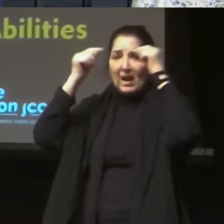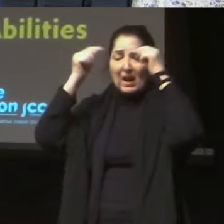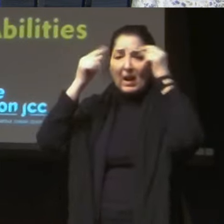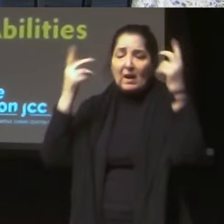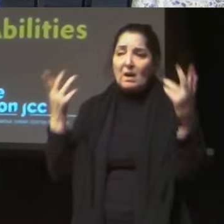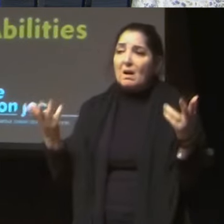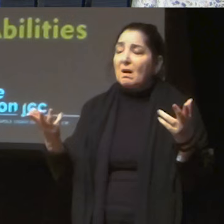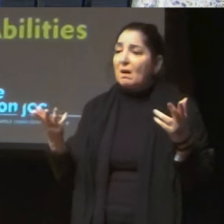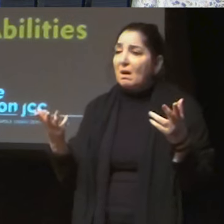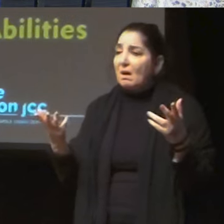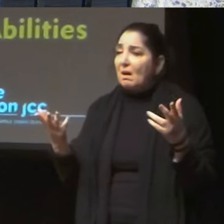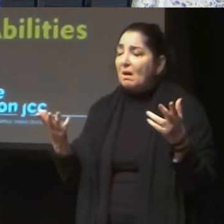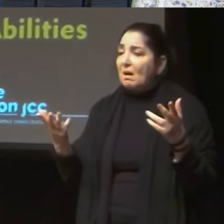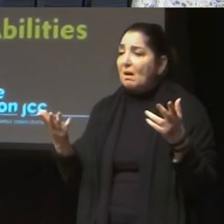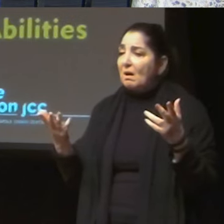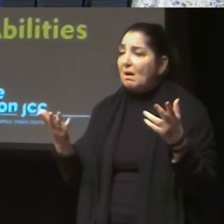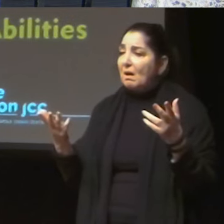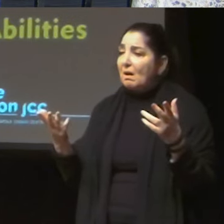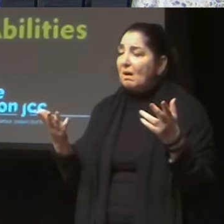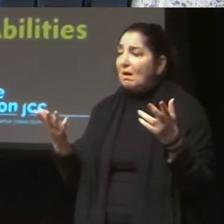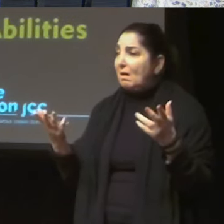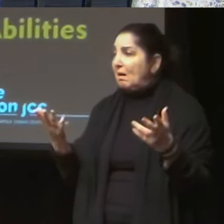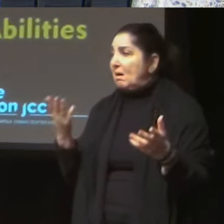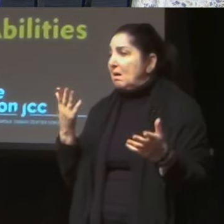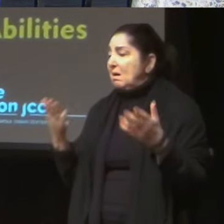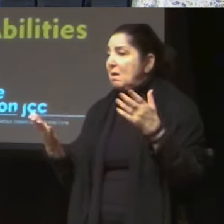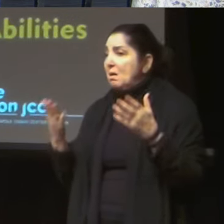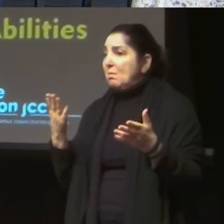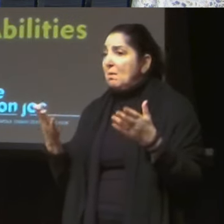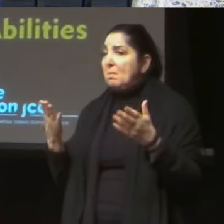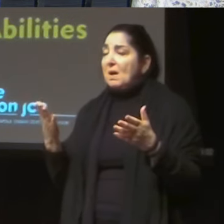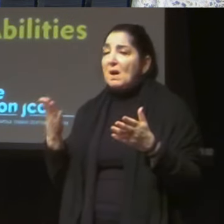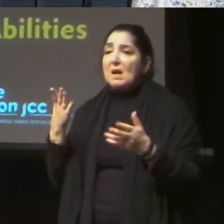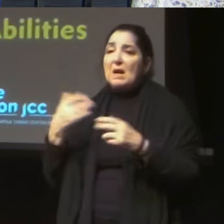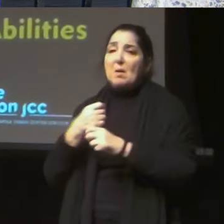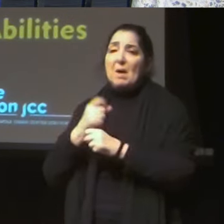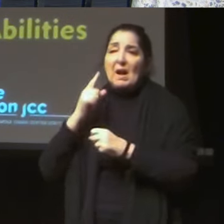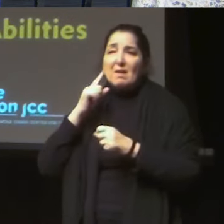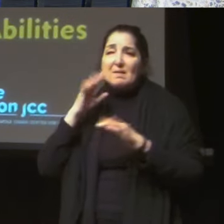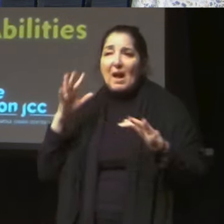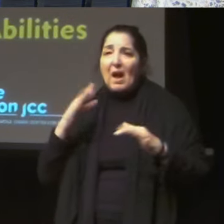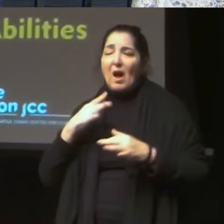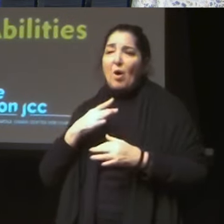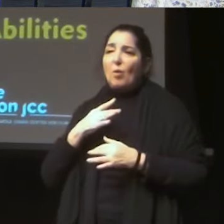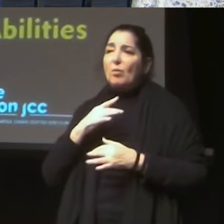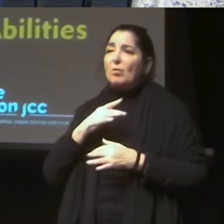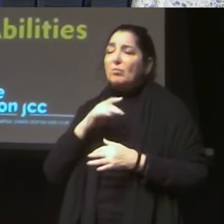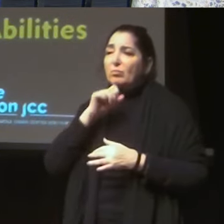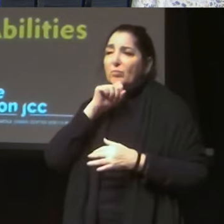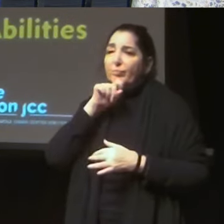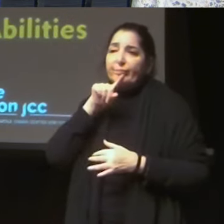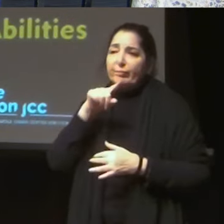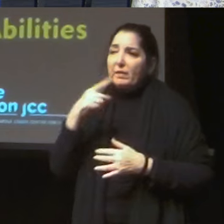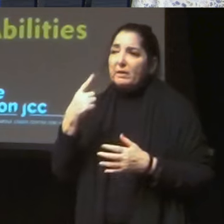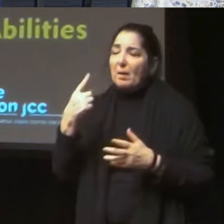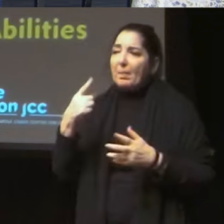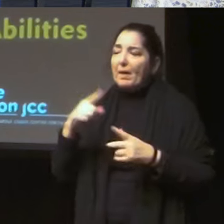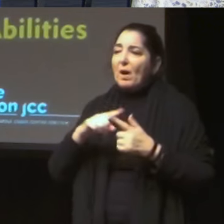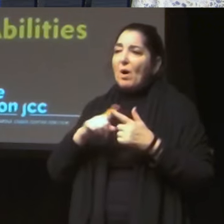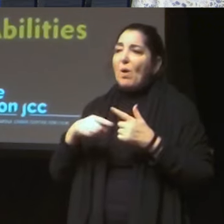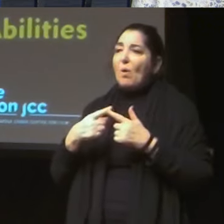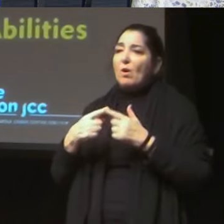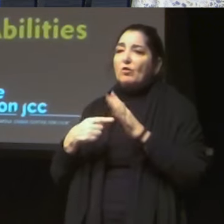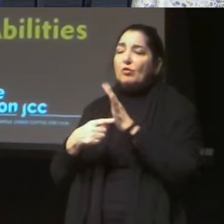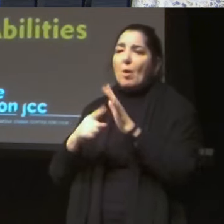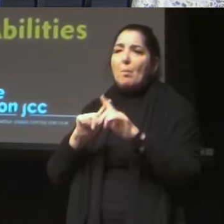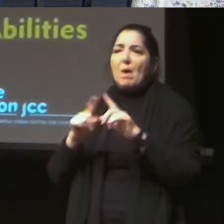thing, but what if he has a tumor? What if he, there's some, some kind of pain that he can't, um, manifest in any kind